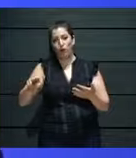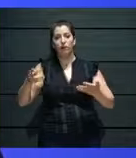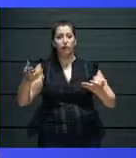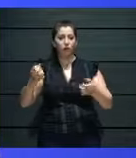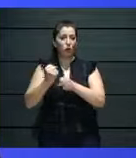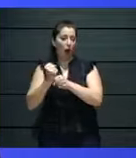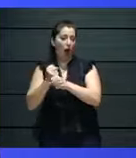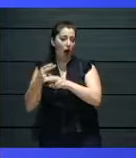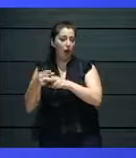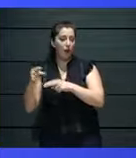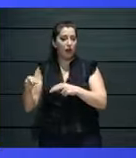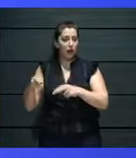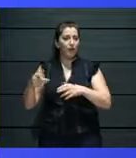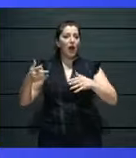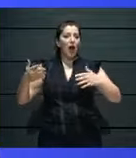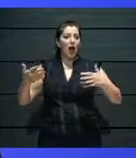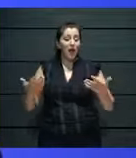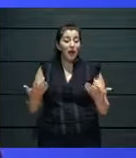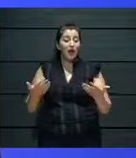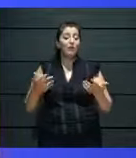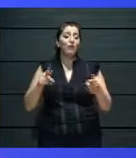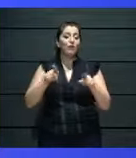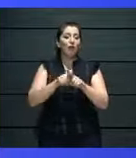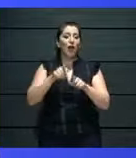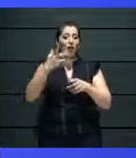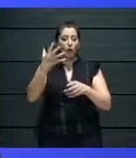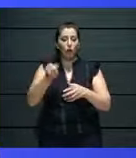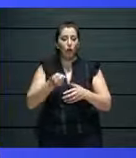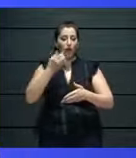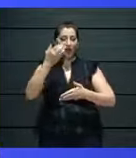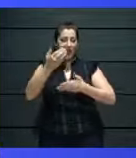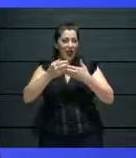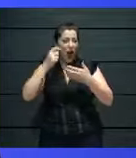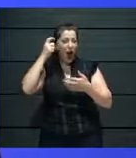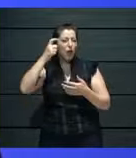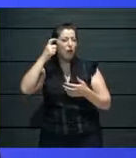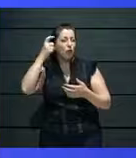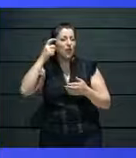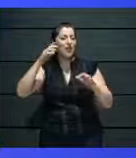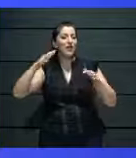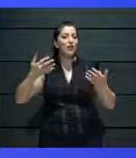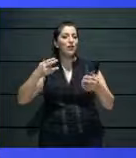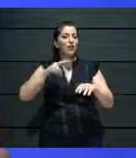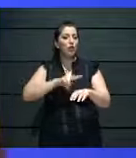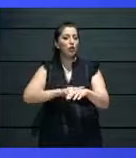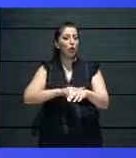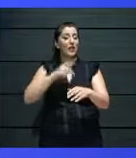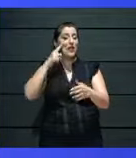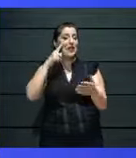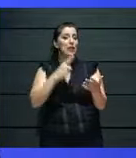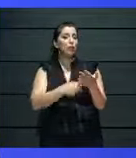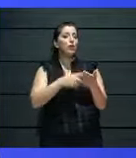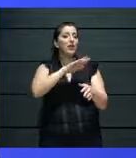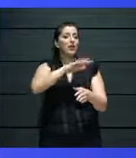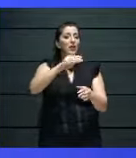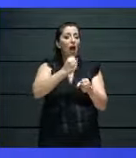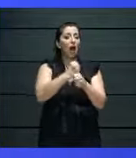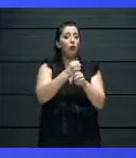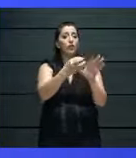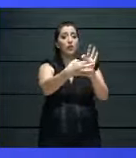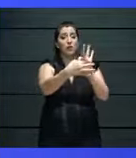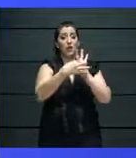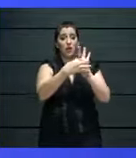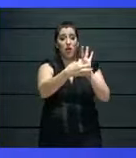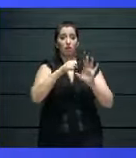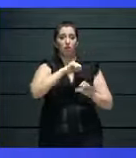still, you have to think of ways to get partners, to get strategic partners, to continue to increase on the projects. And